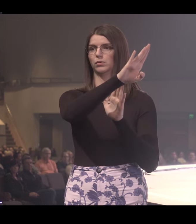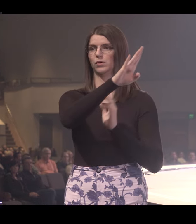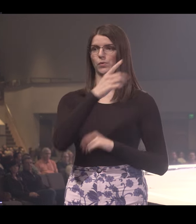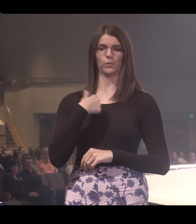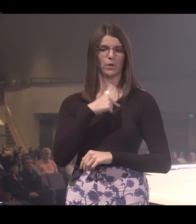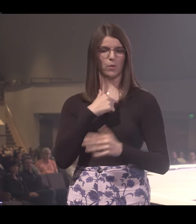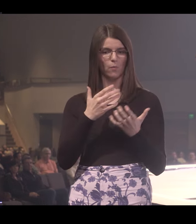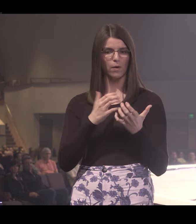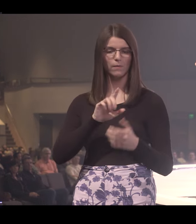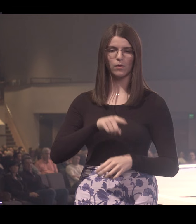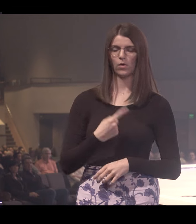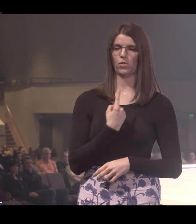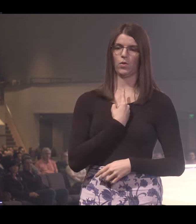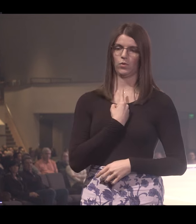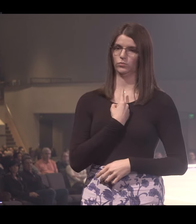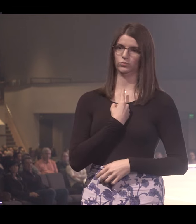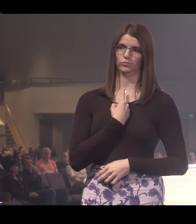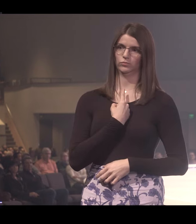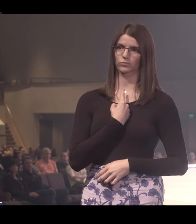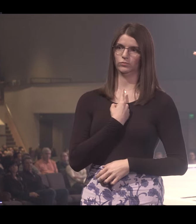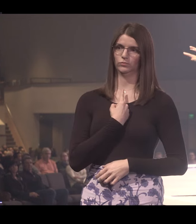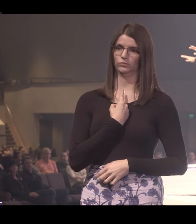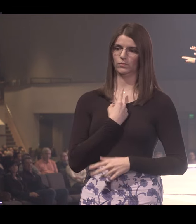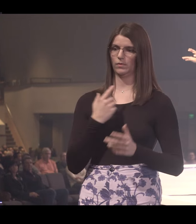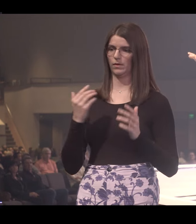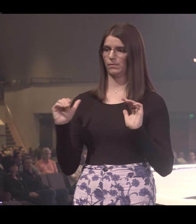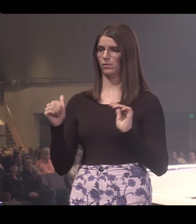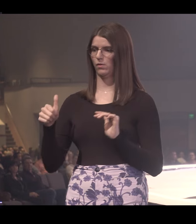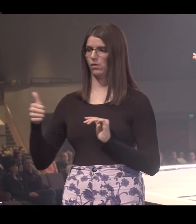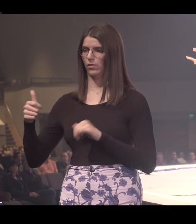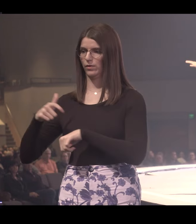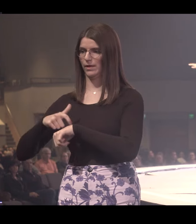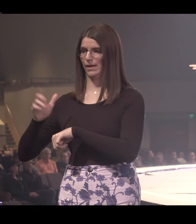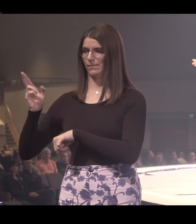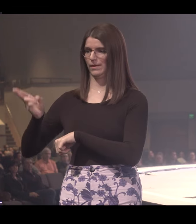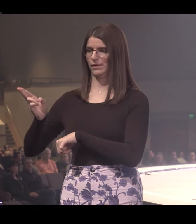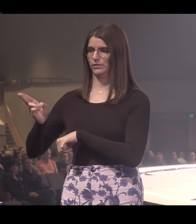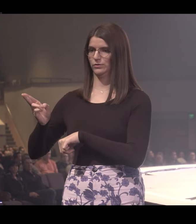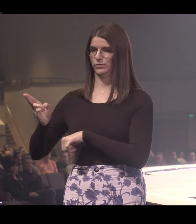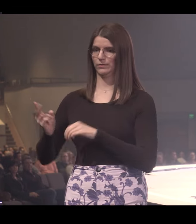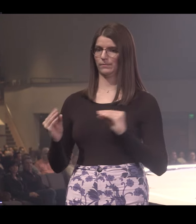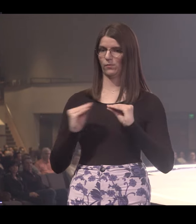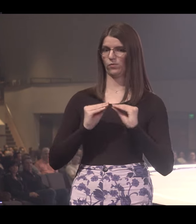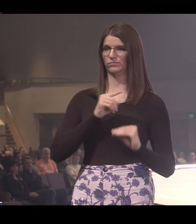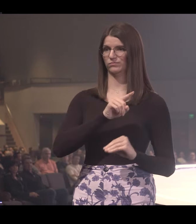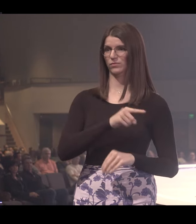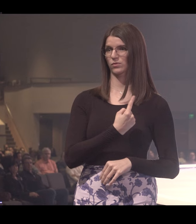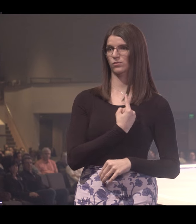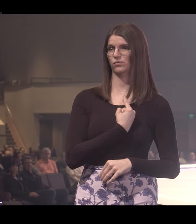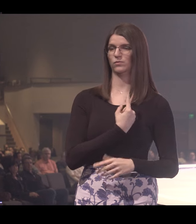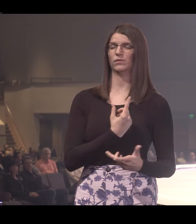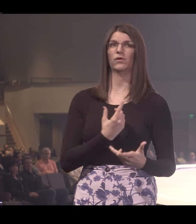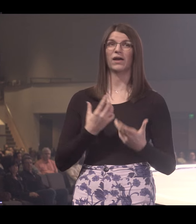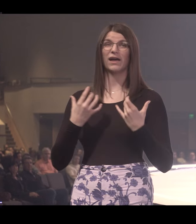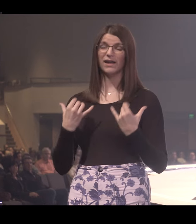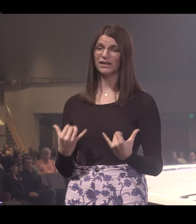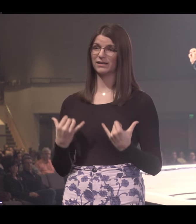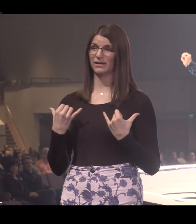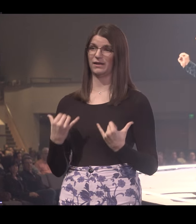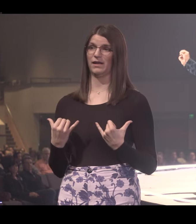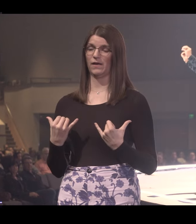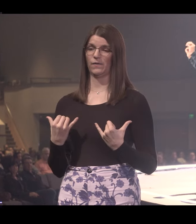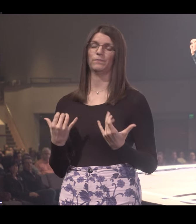We want to be alone more now than maybe any other time in human history, which is why this. We are now